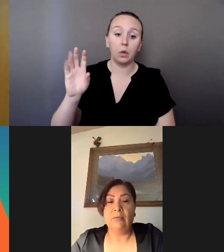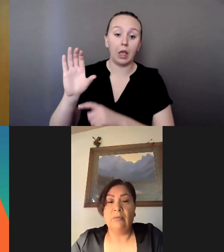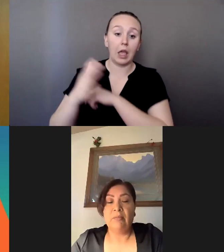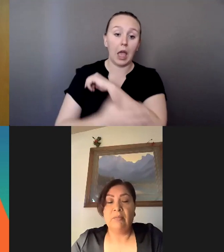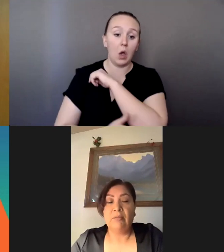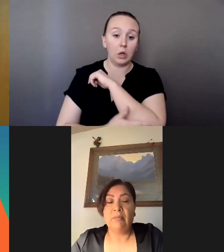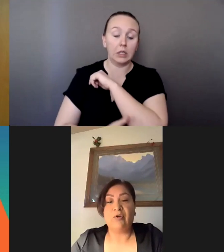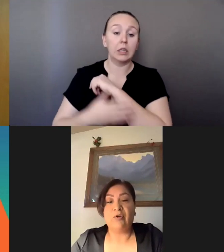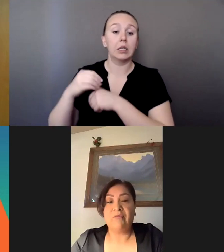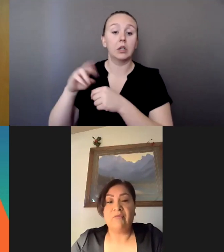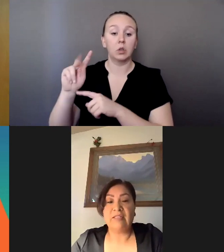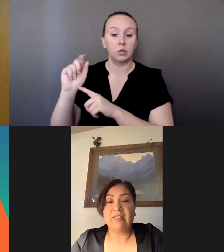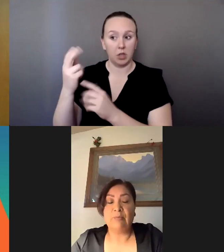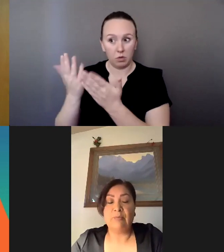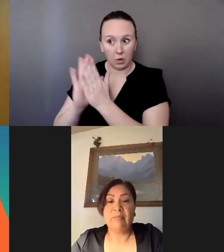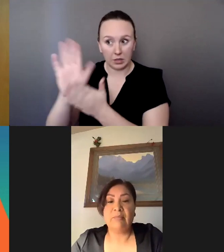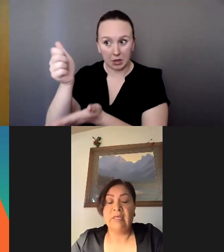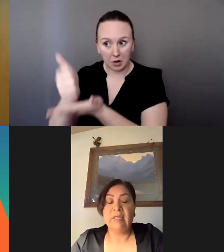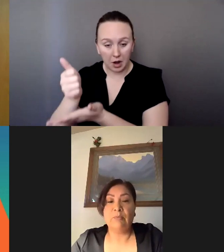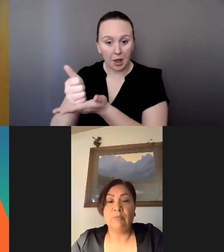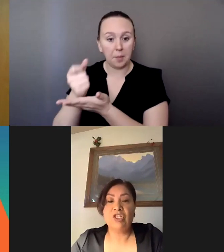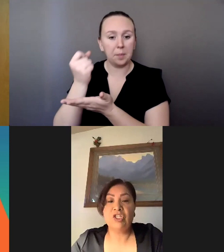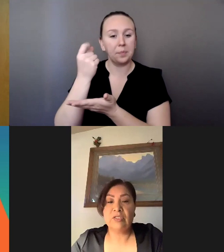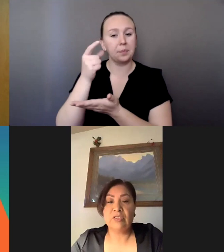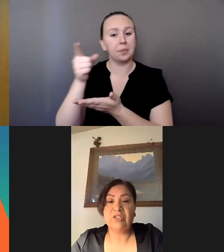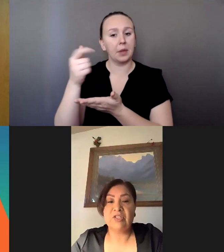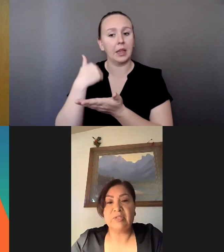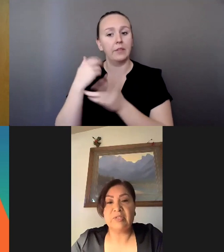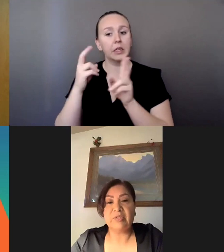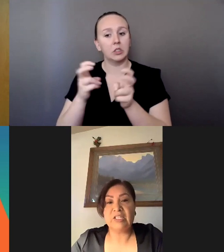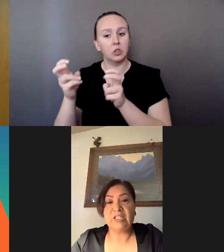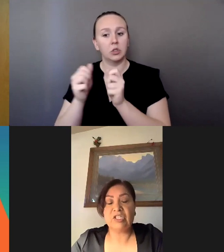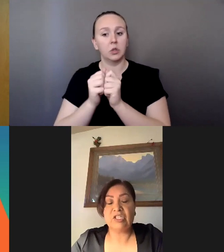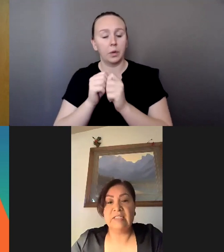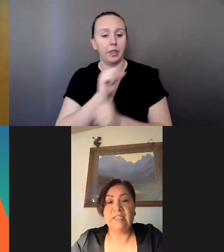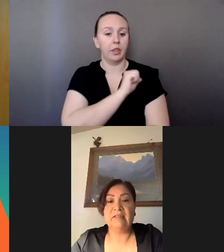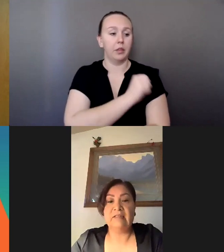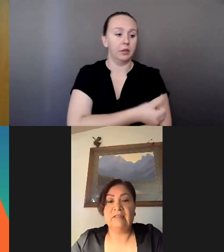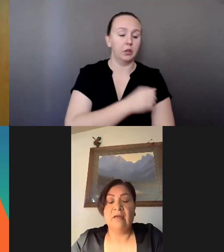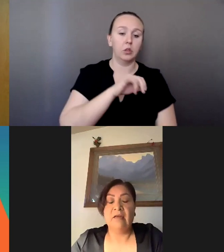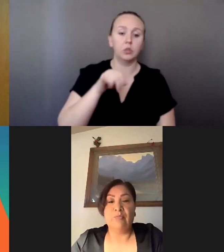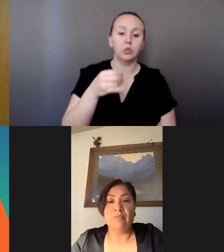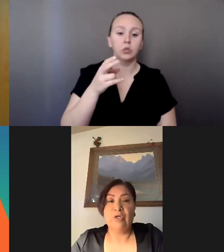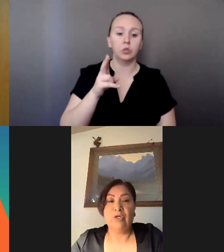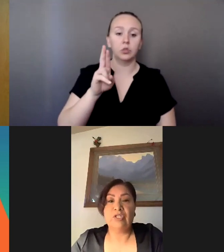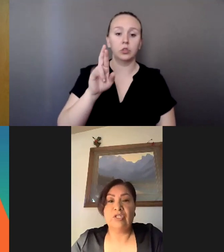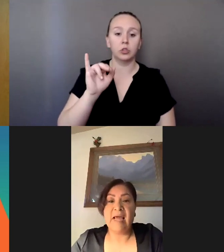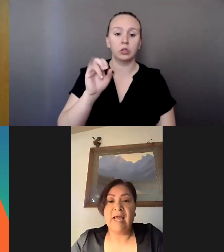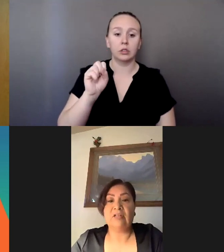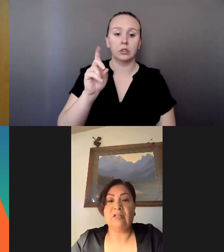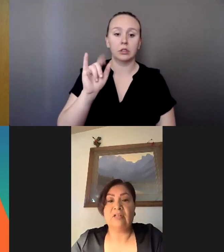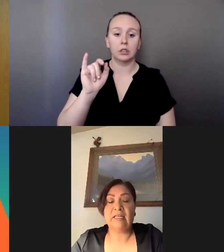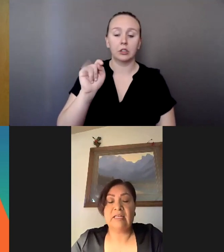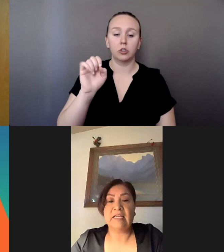However, they've had some some issues with jurisdiction and who should be